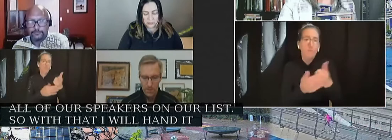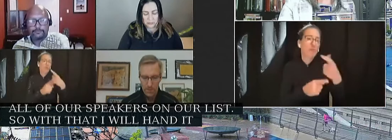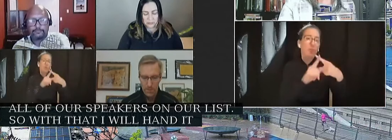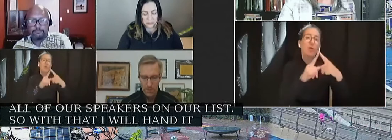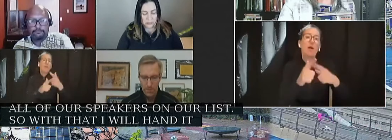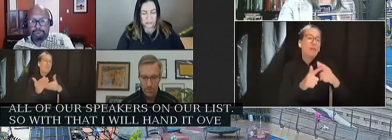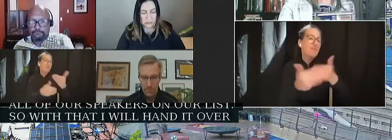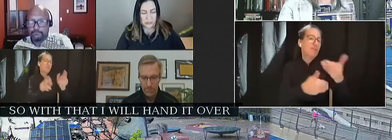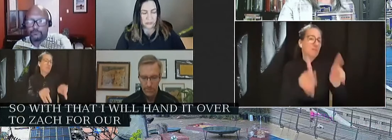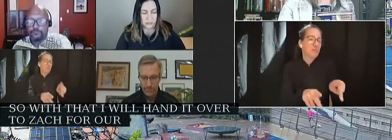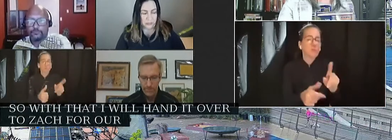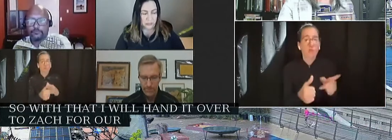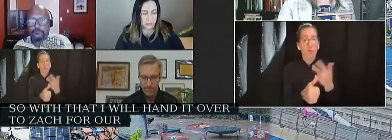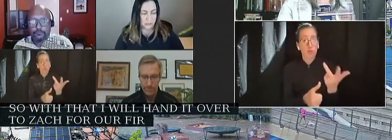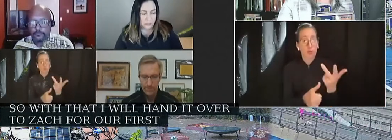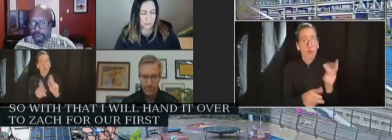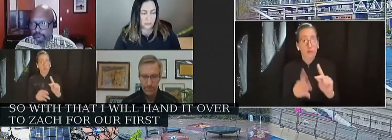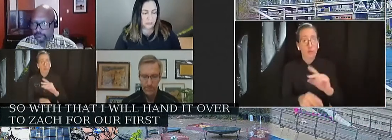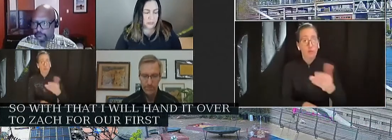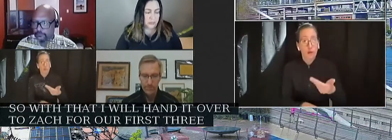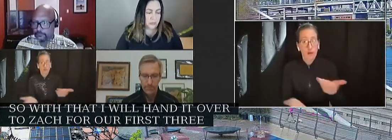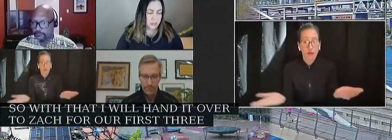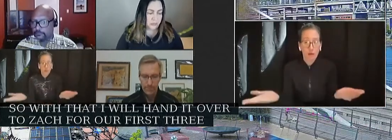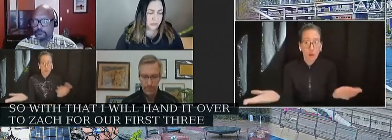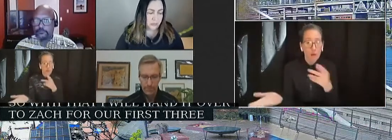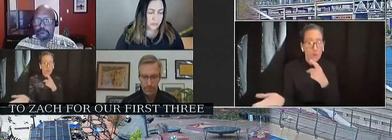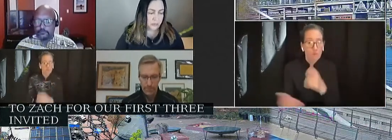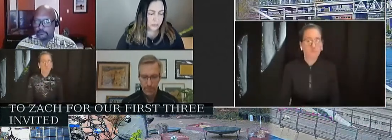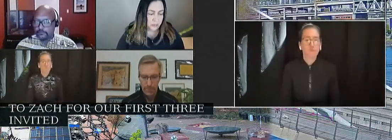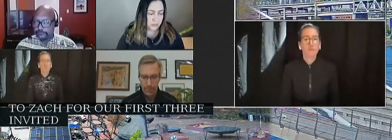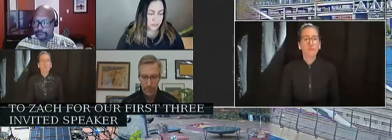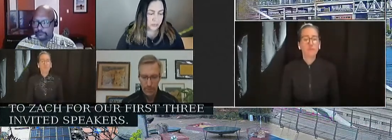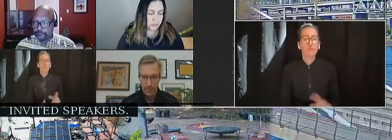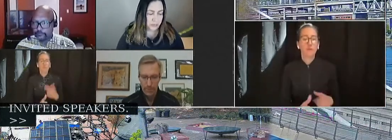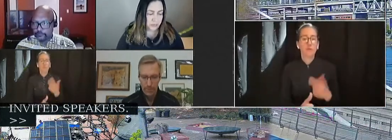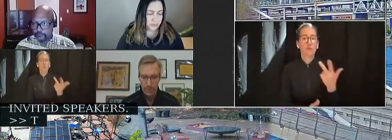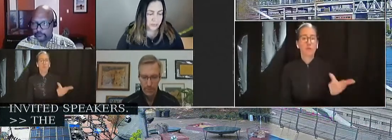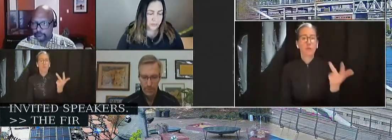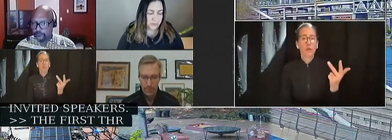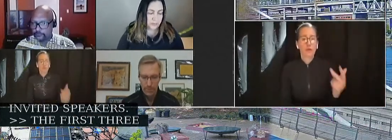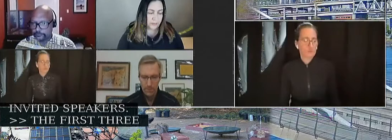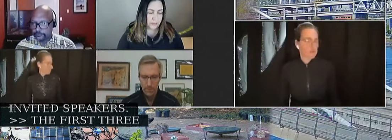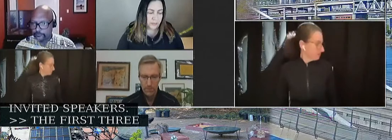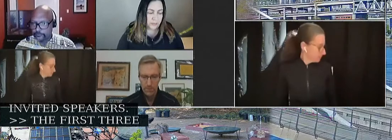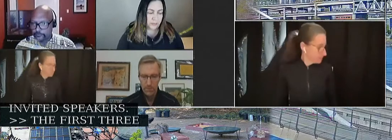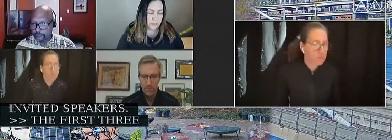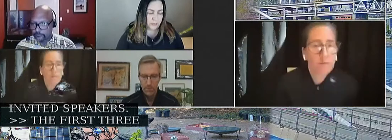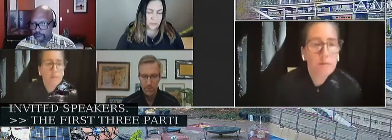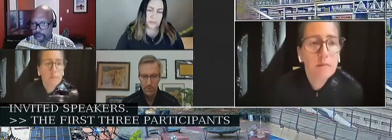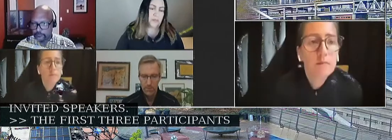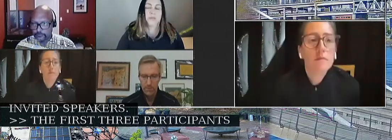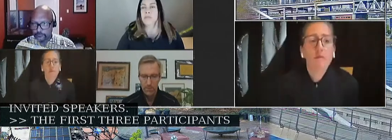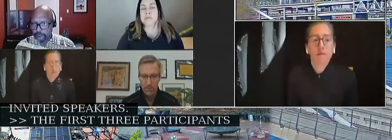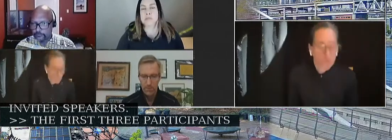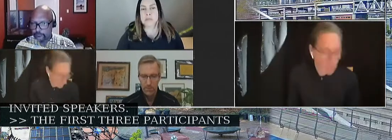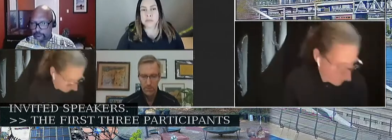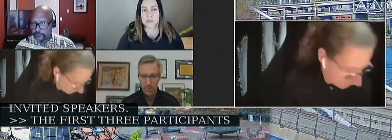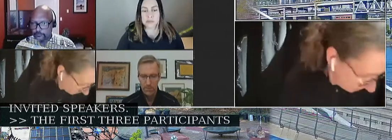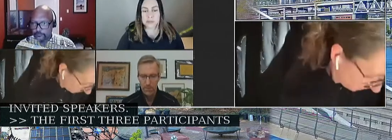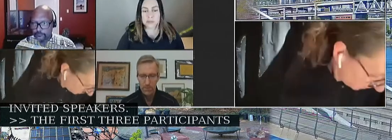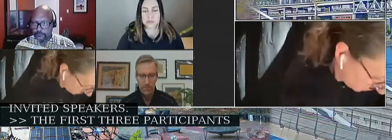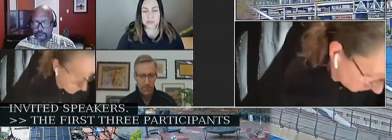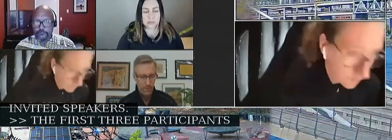three invited speakers. Thanks Jen. The first three participants for community testimony will be Sid Bernal,